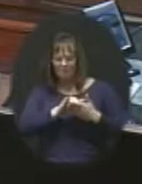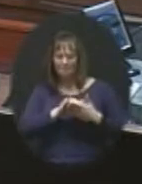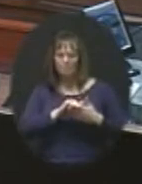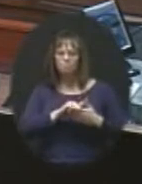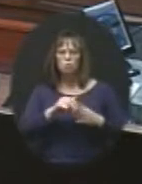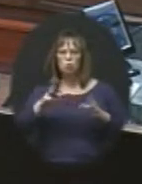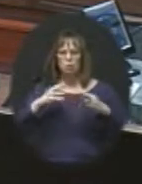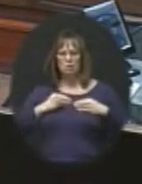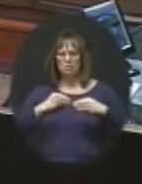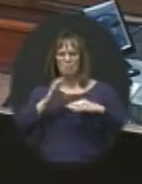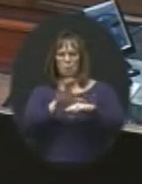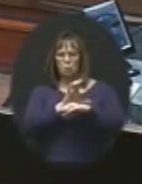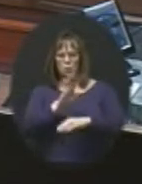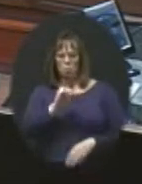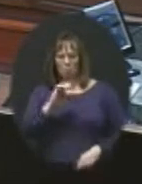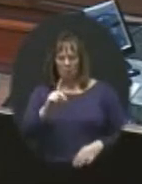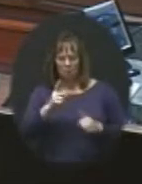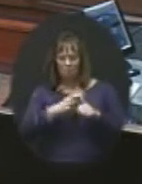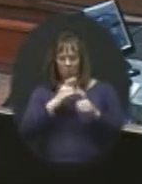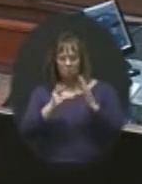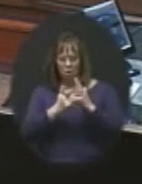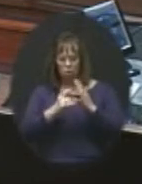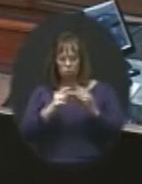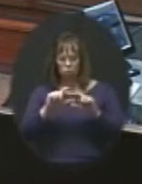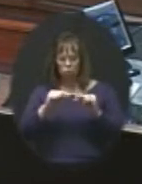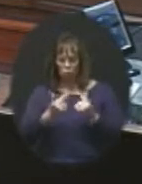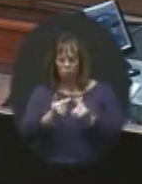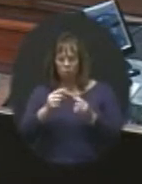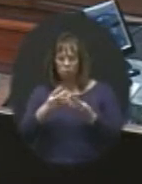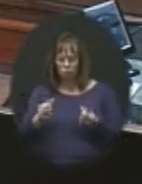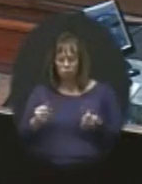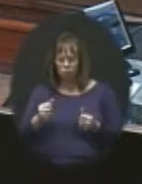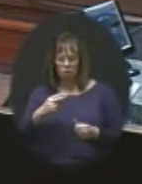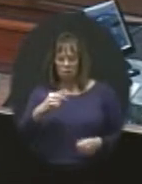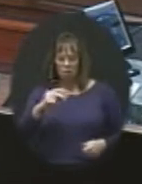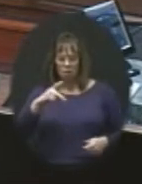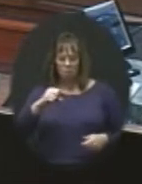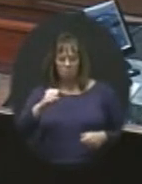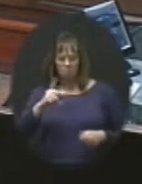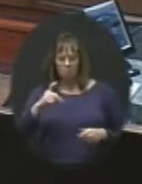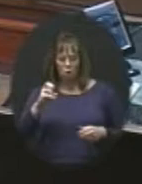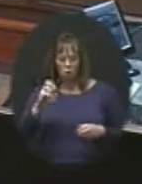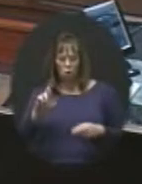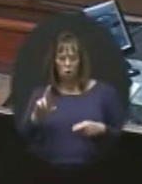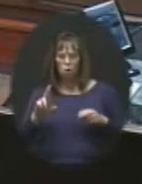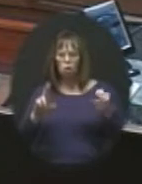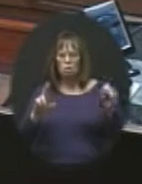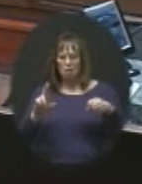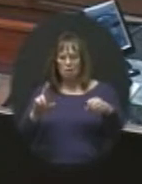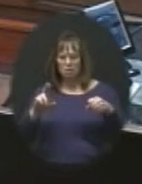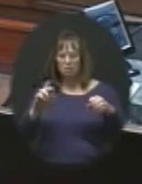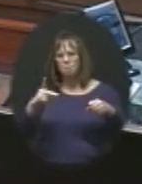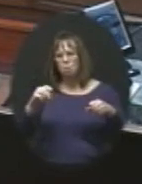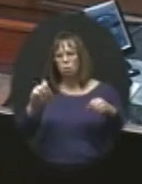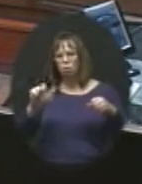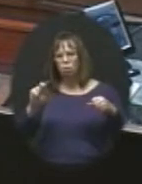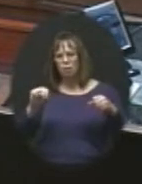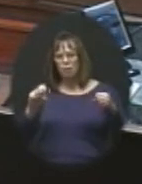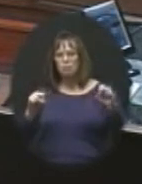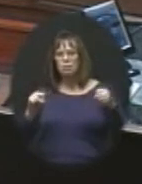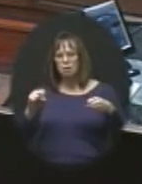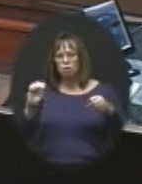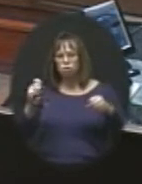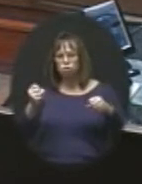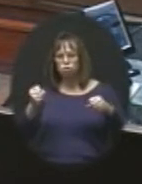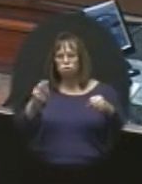To accept the computer bid from Technology Group Solutions. Ms. Hibbs. Mr. Parker. Yes. Mr. Polin. Yes. Mr.